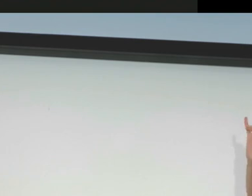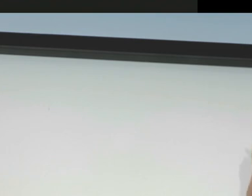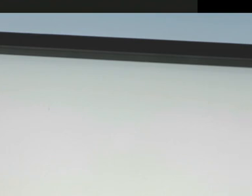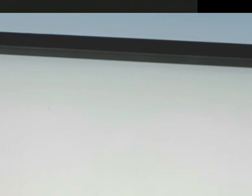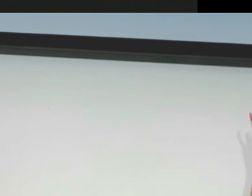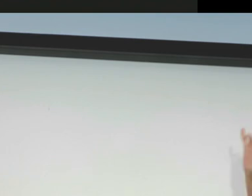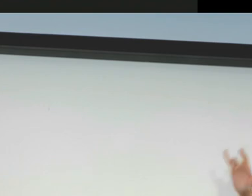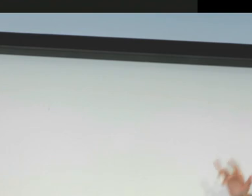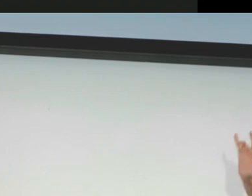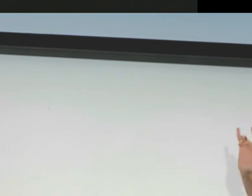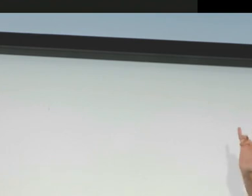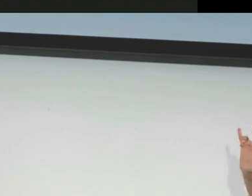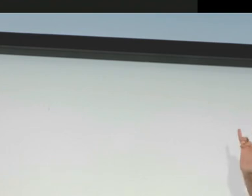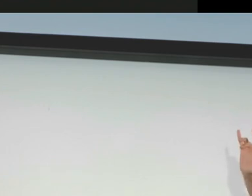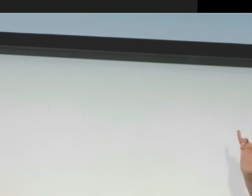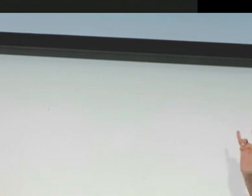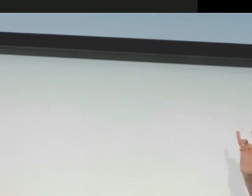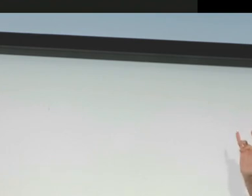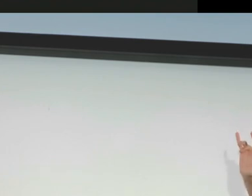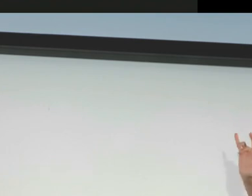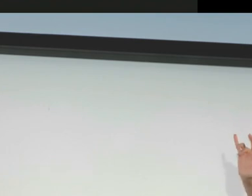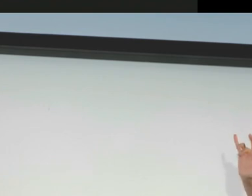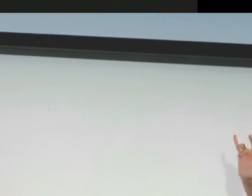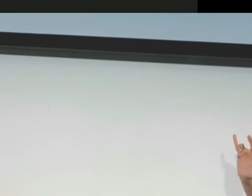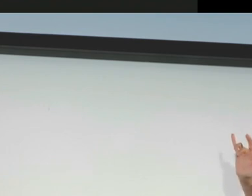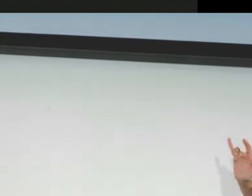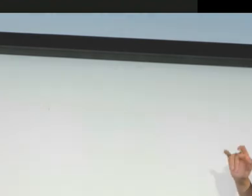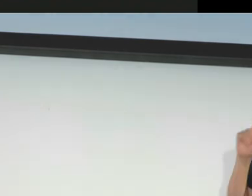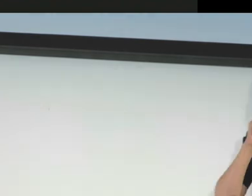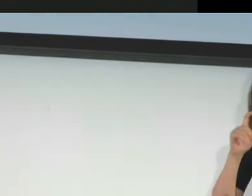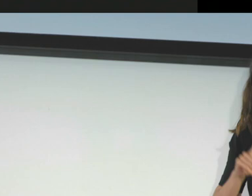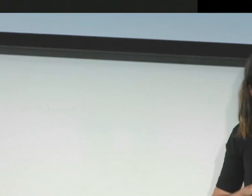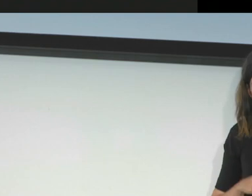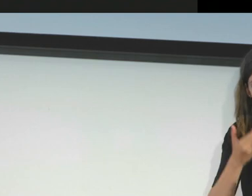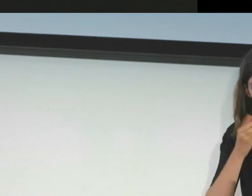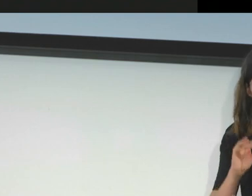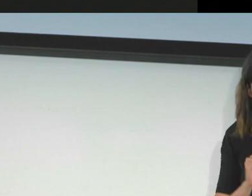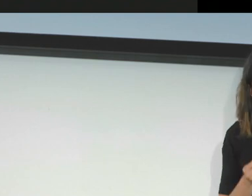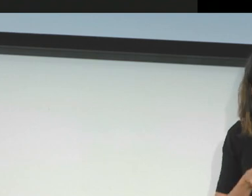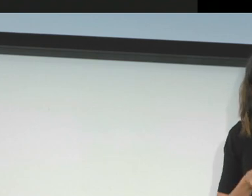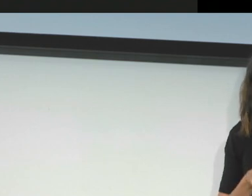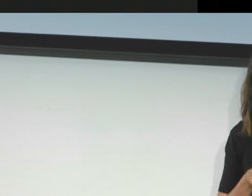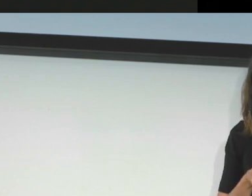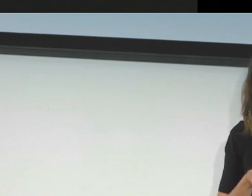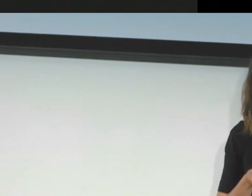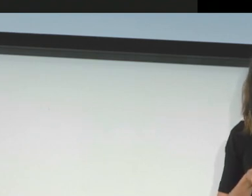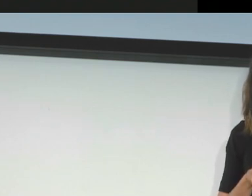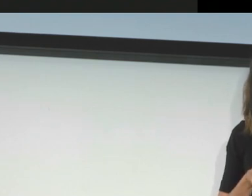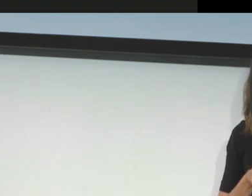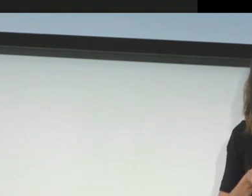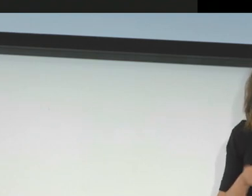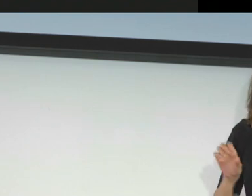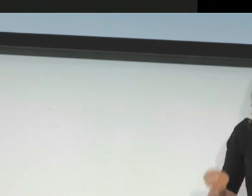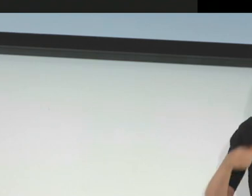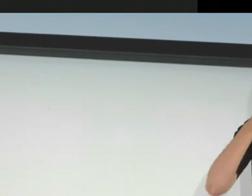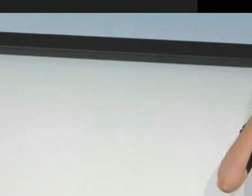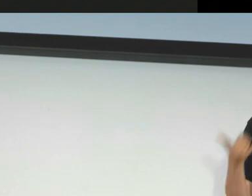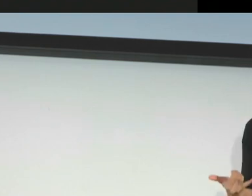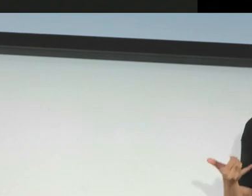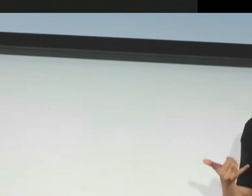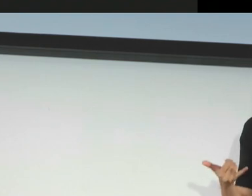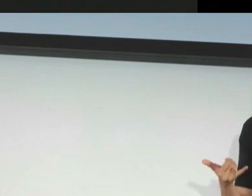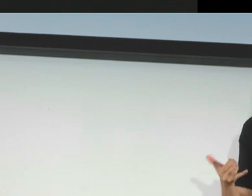on a button so if I double tap on it. Detected. 4,1,5,6,9,4,7,3,6,8.